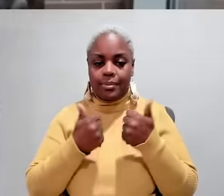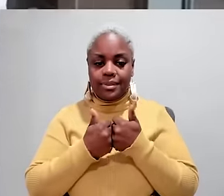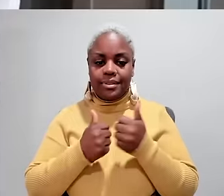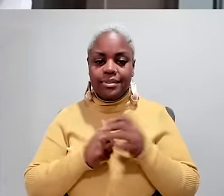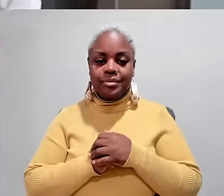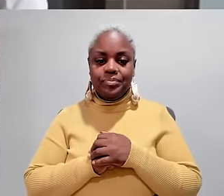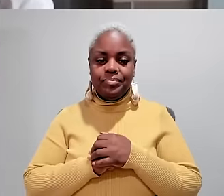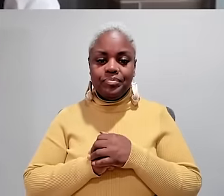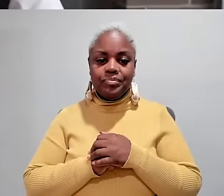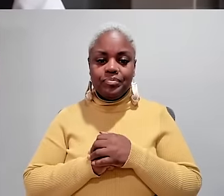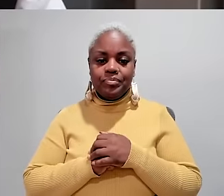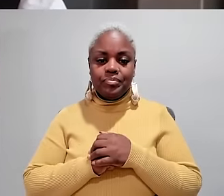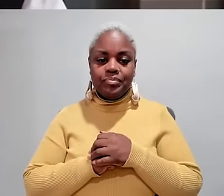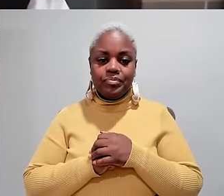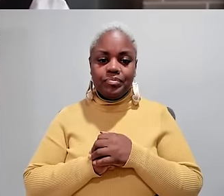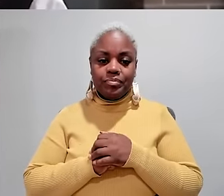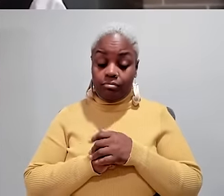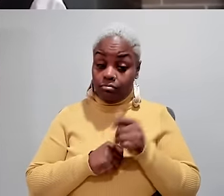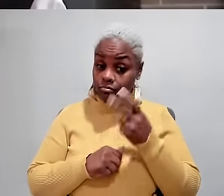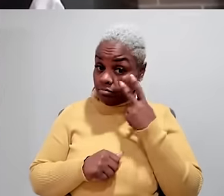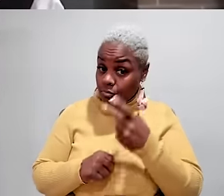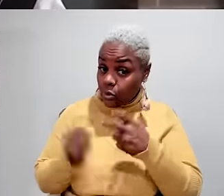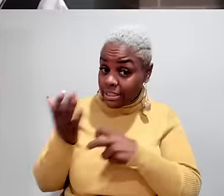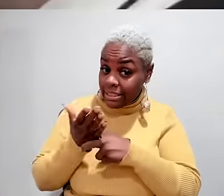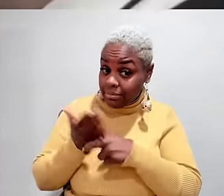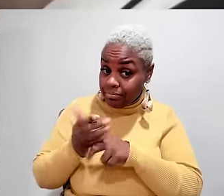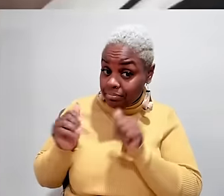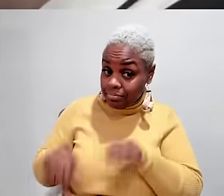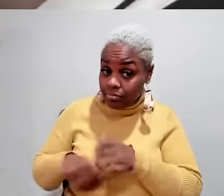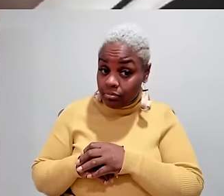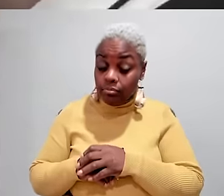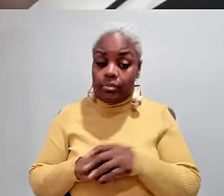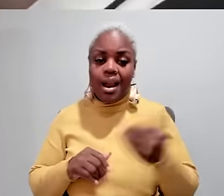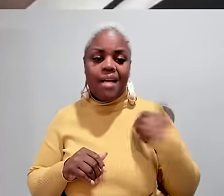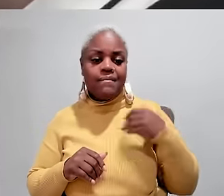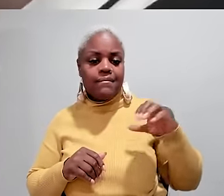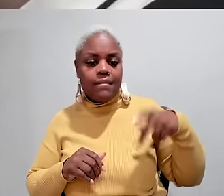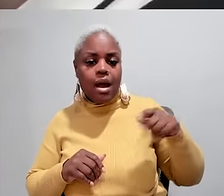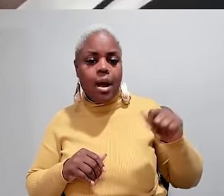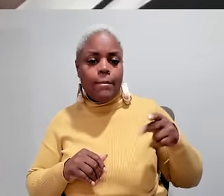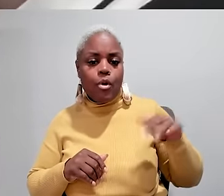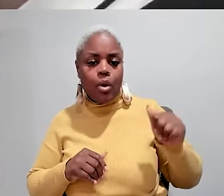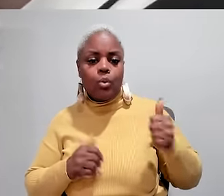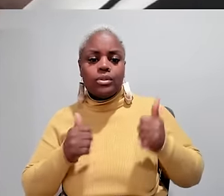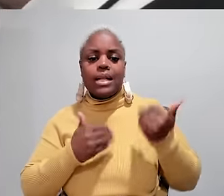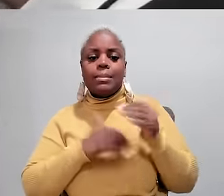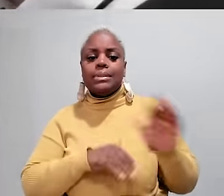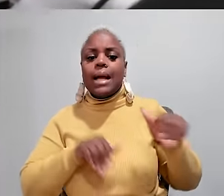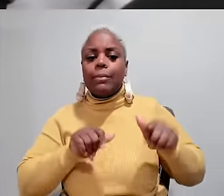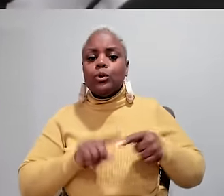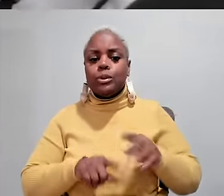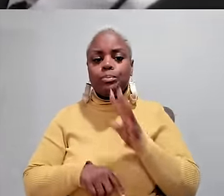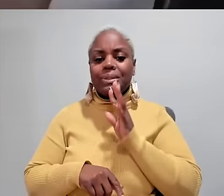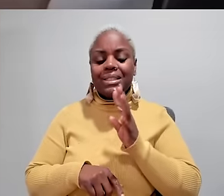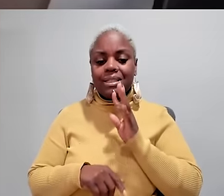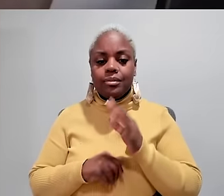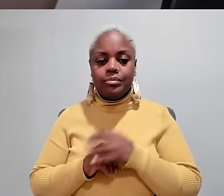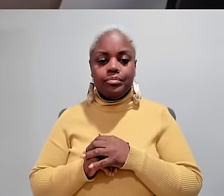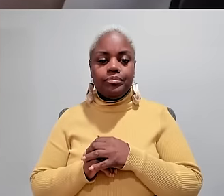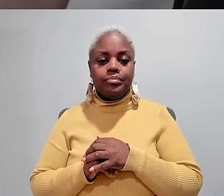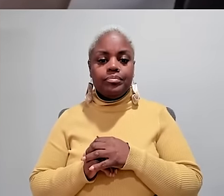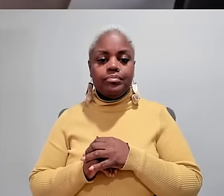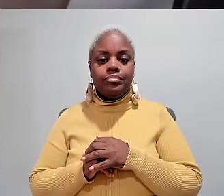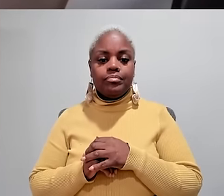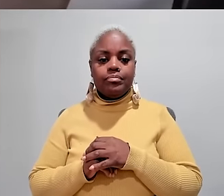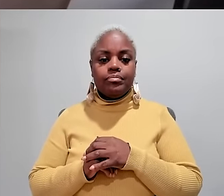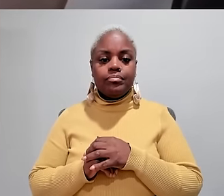at the University of Minnesota football games. Can I please see your ticket? JARED Eric has cerebral palsy